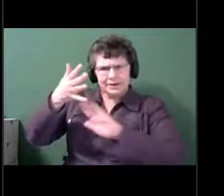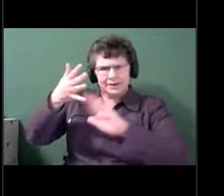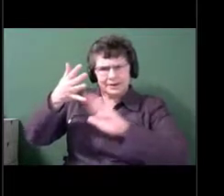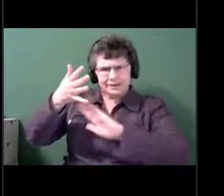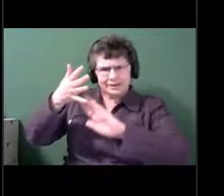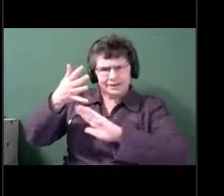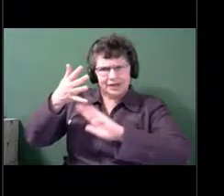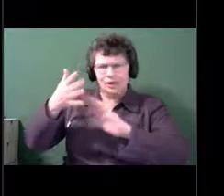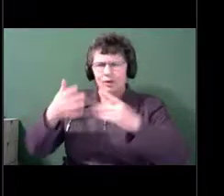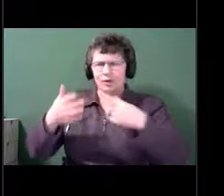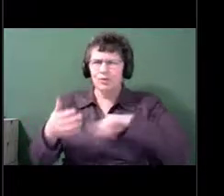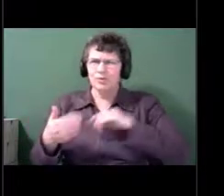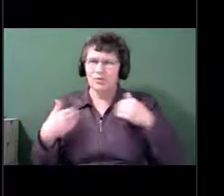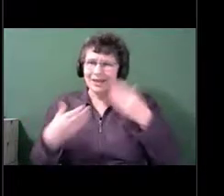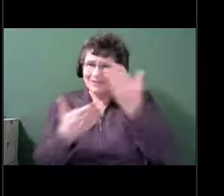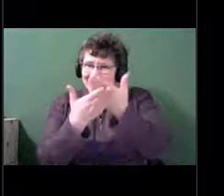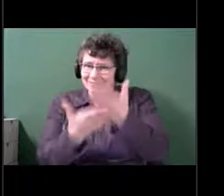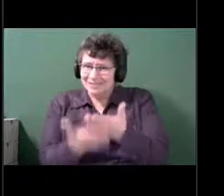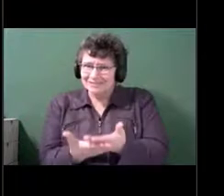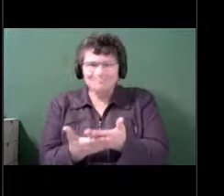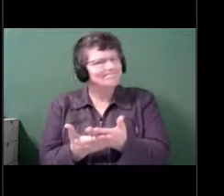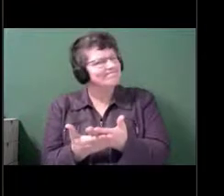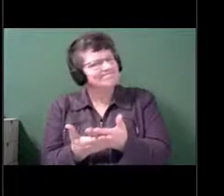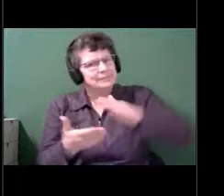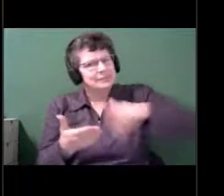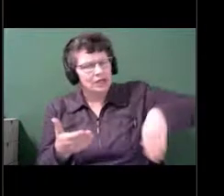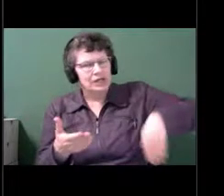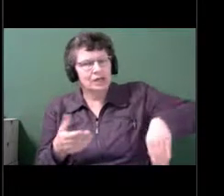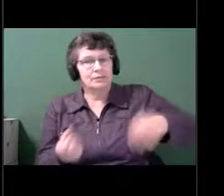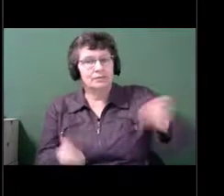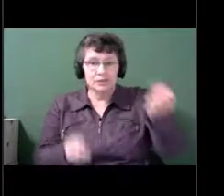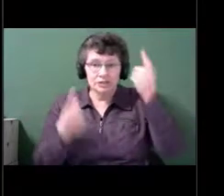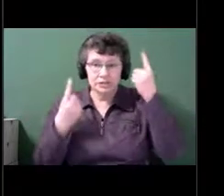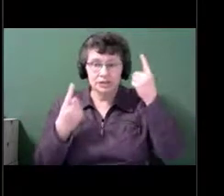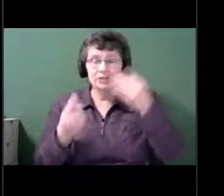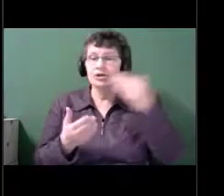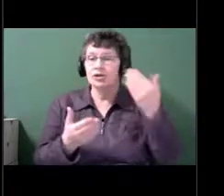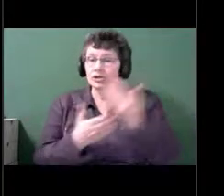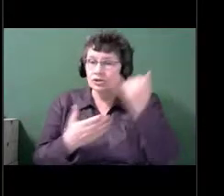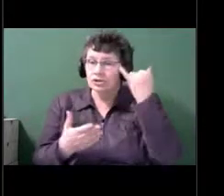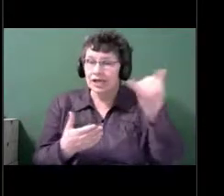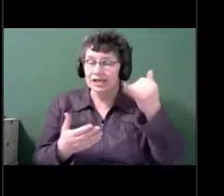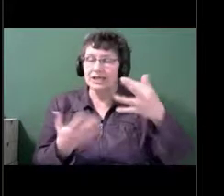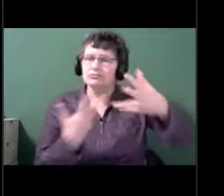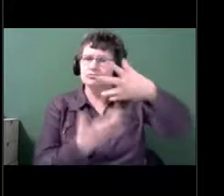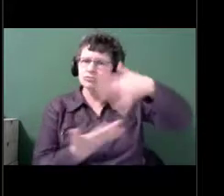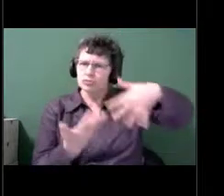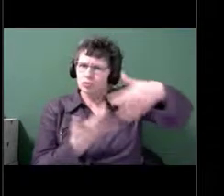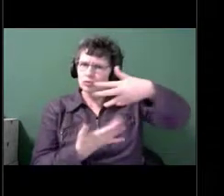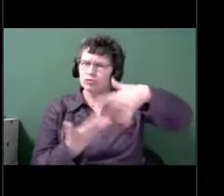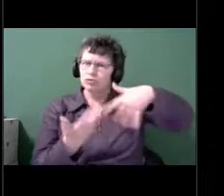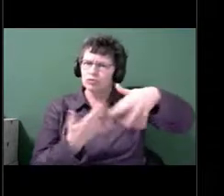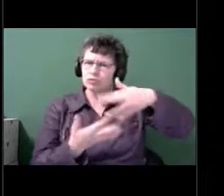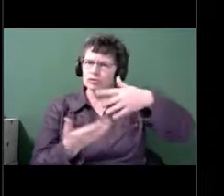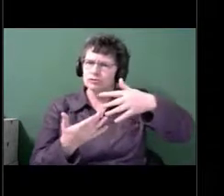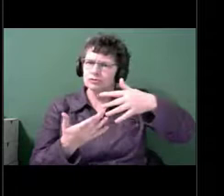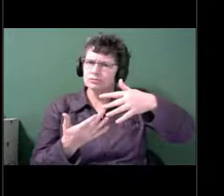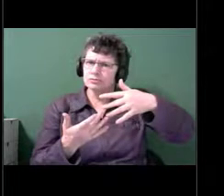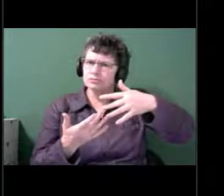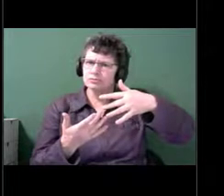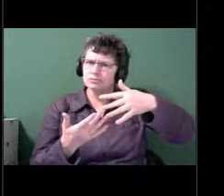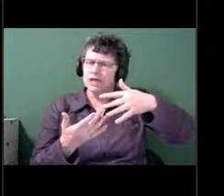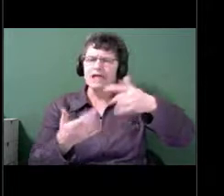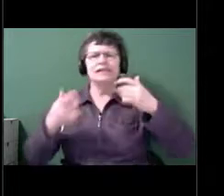and manage your depression and manage your hearing loss. And we've had very